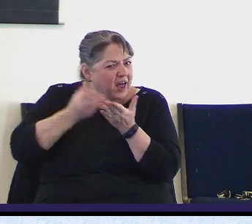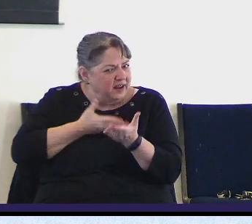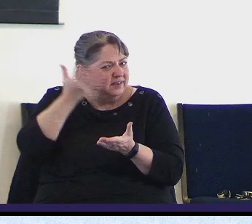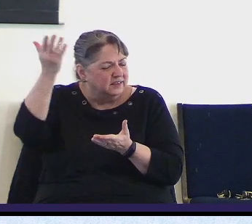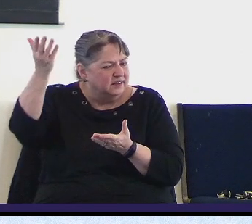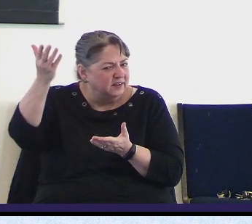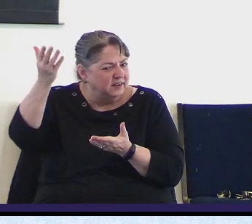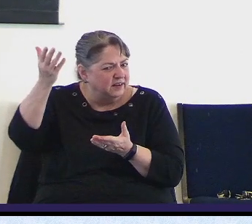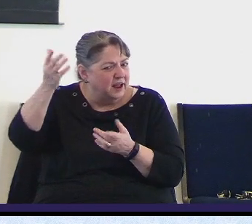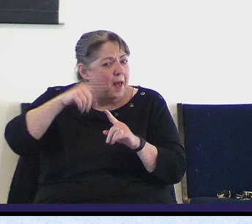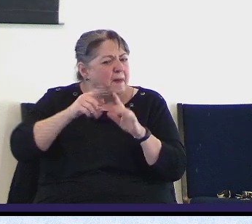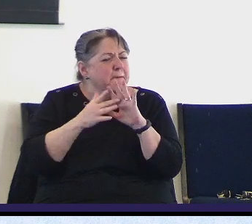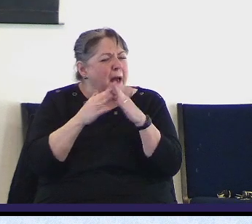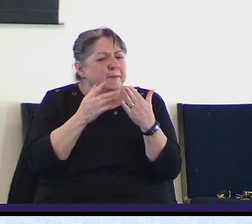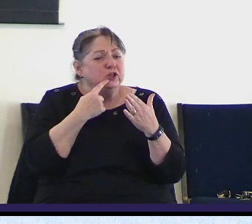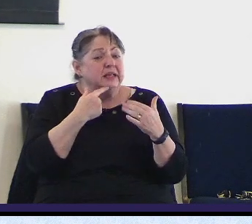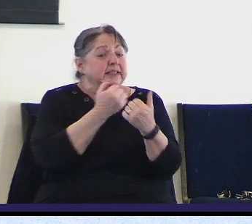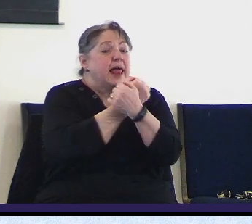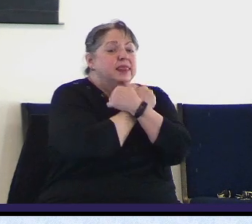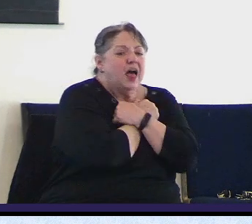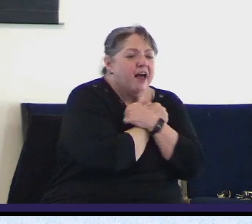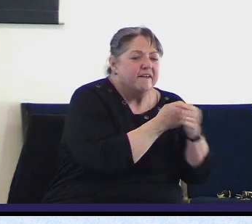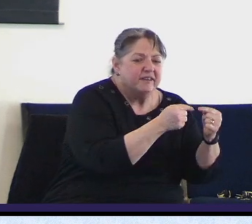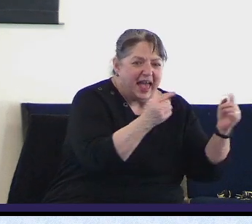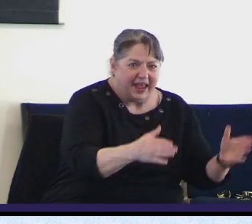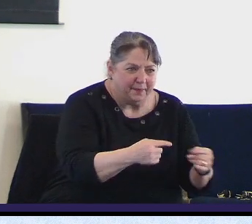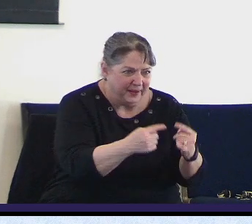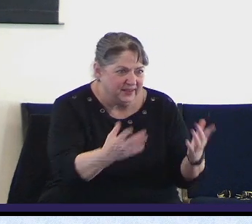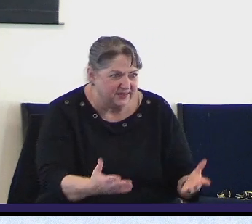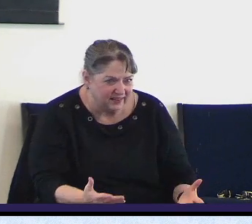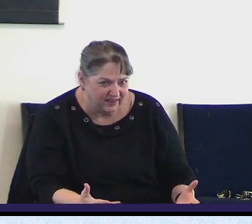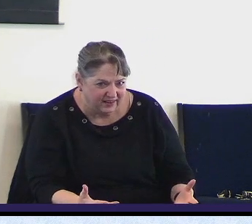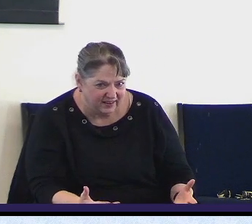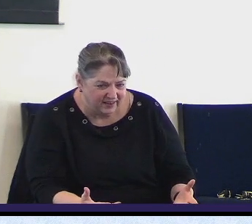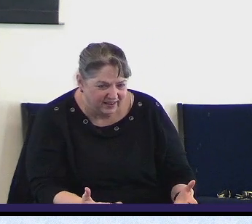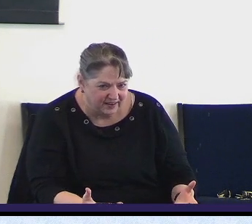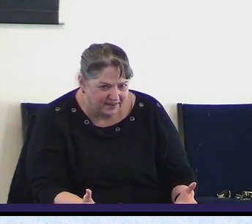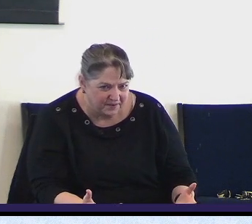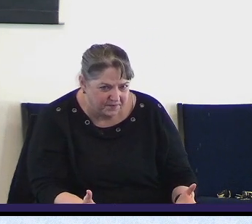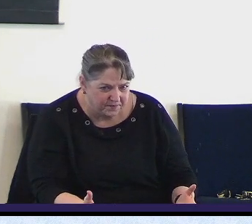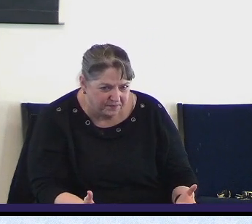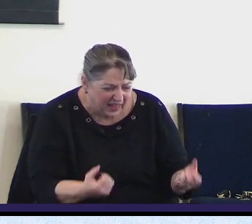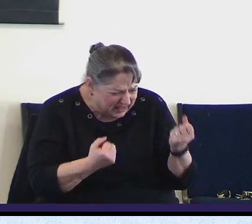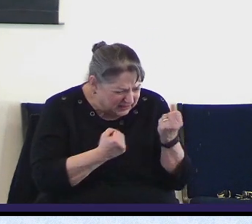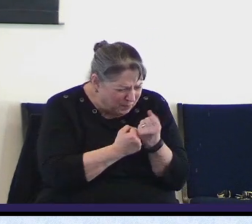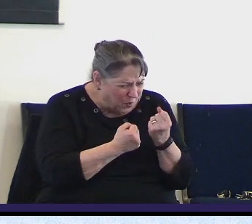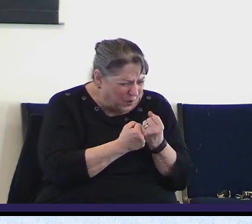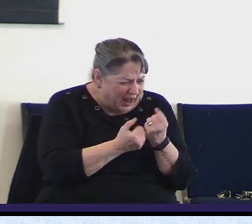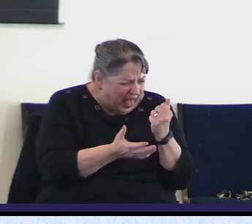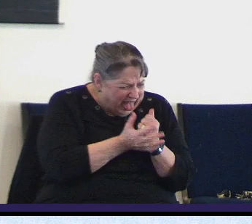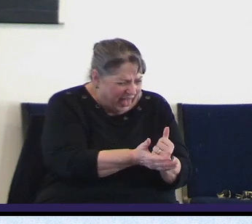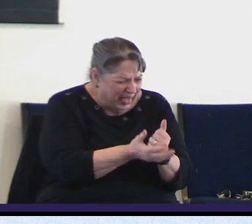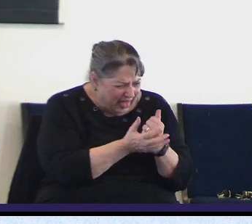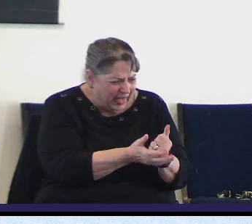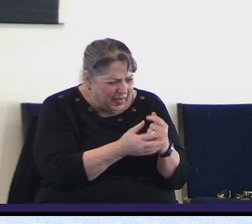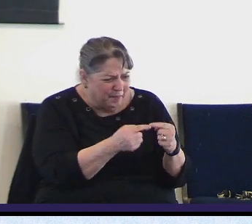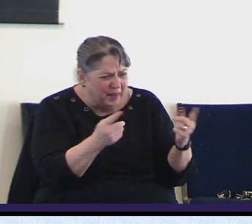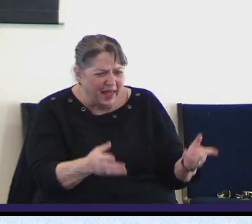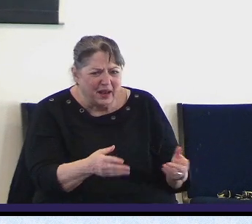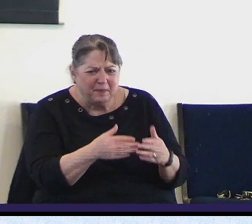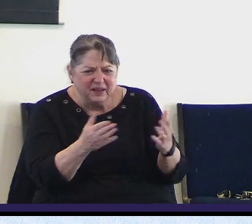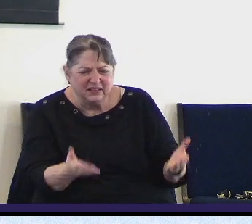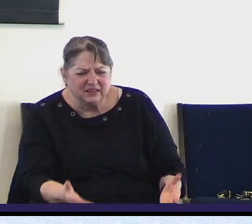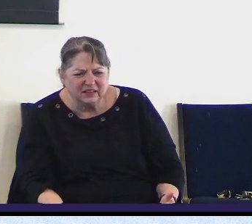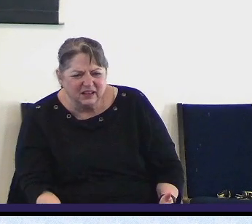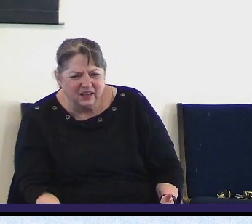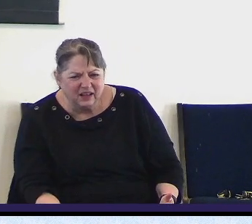our enemies it teaches us that that we're to be there for our enemies and church the more we teach them or tell